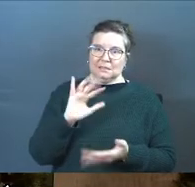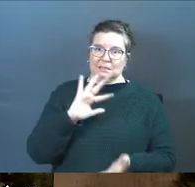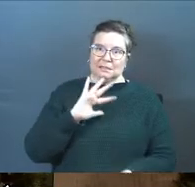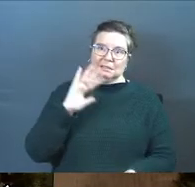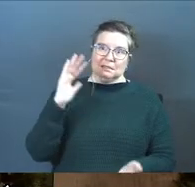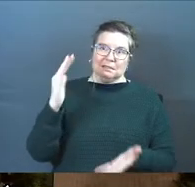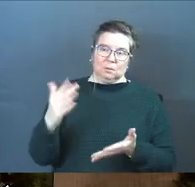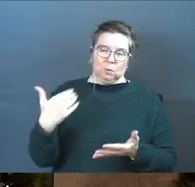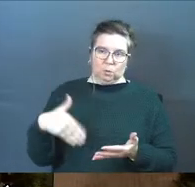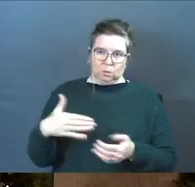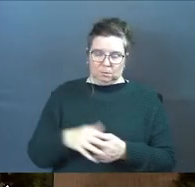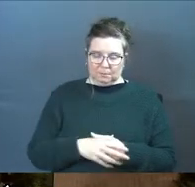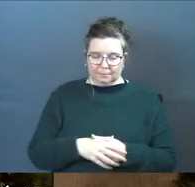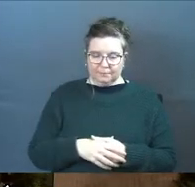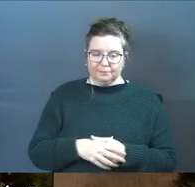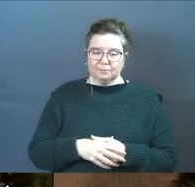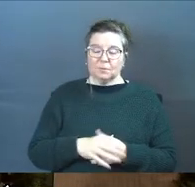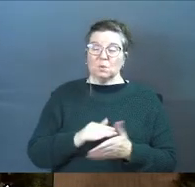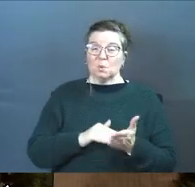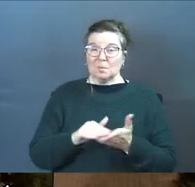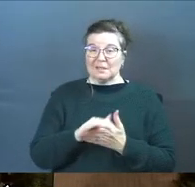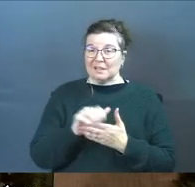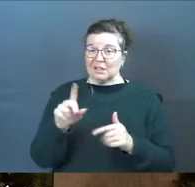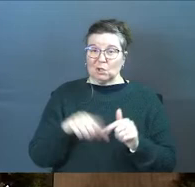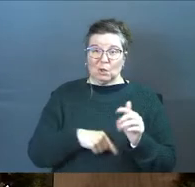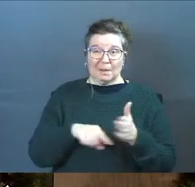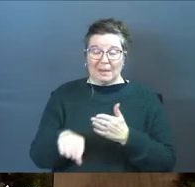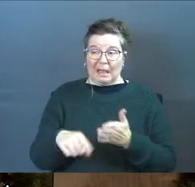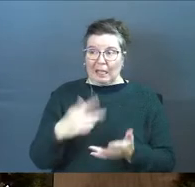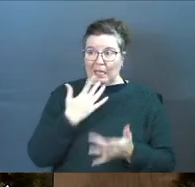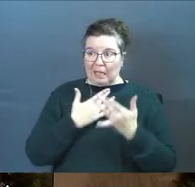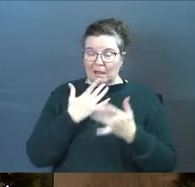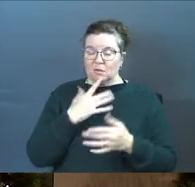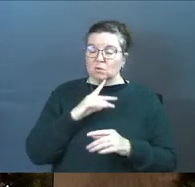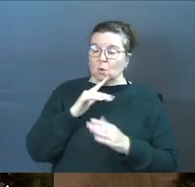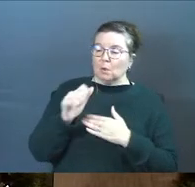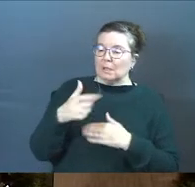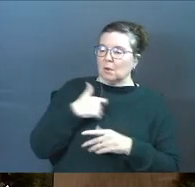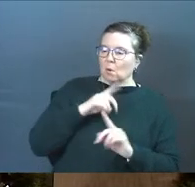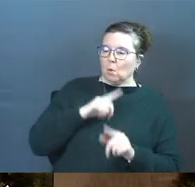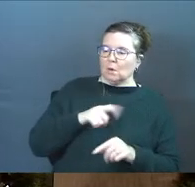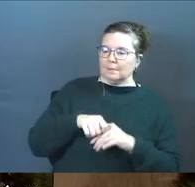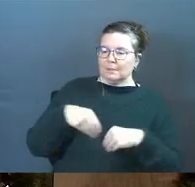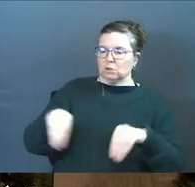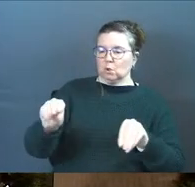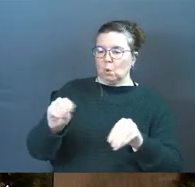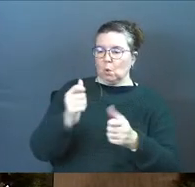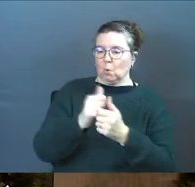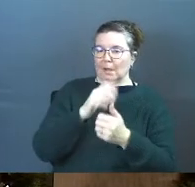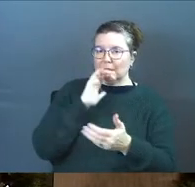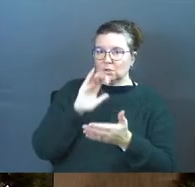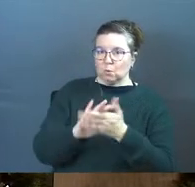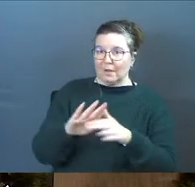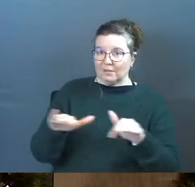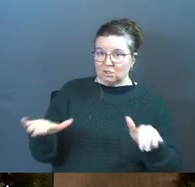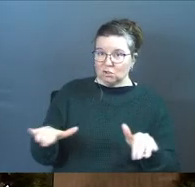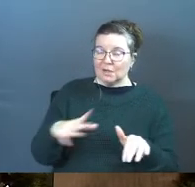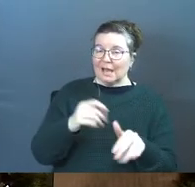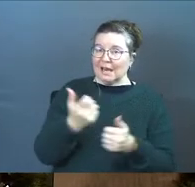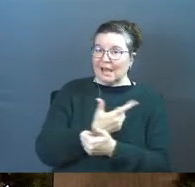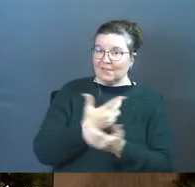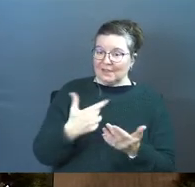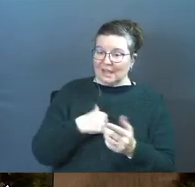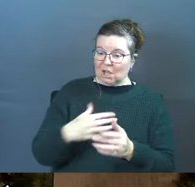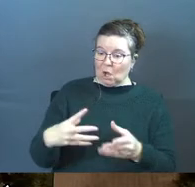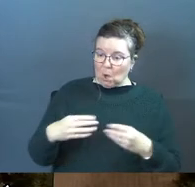just a second. Millions of dollars he couldn't pay. So his master ordered that he be sold along with his wife, his children, and